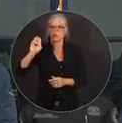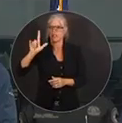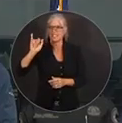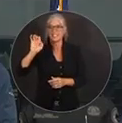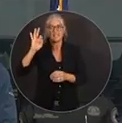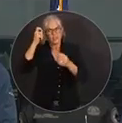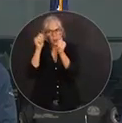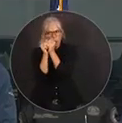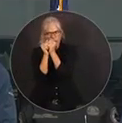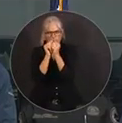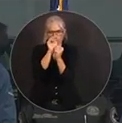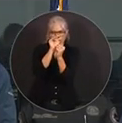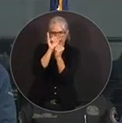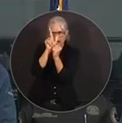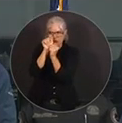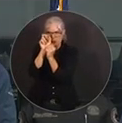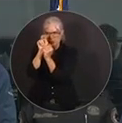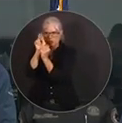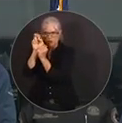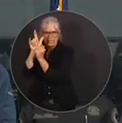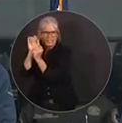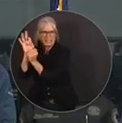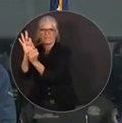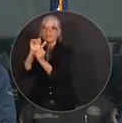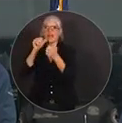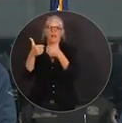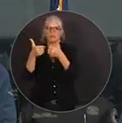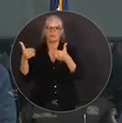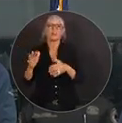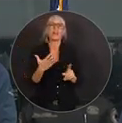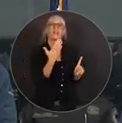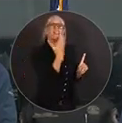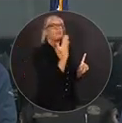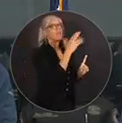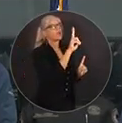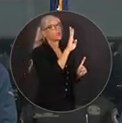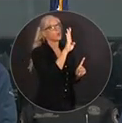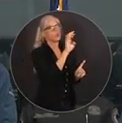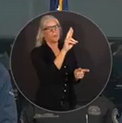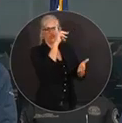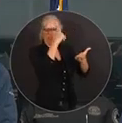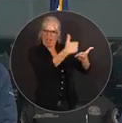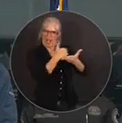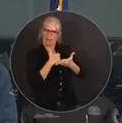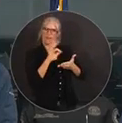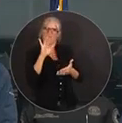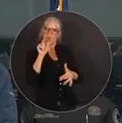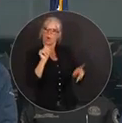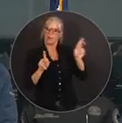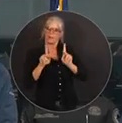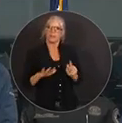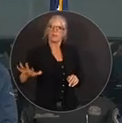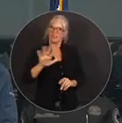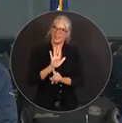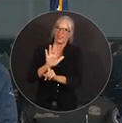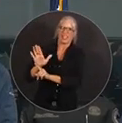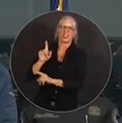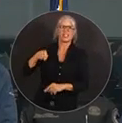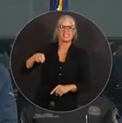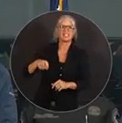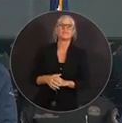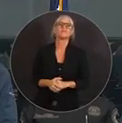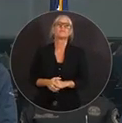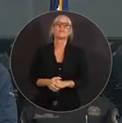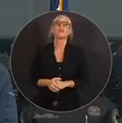for stepping up and helping Floridians when they're in need. The following counties will close schools beginning Tuesday,